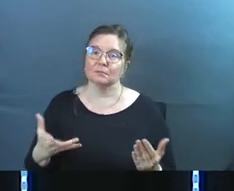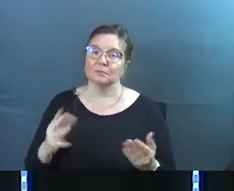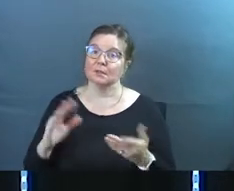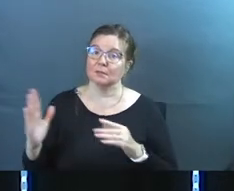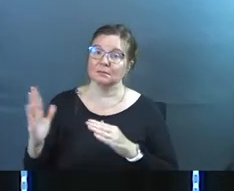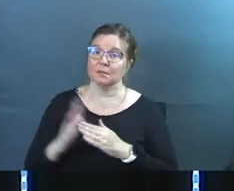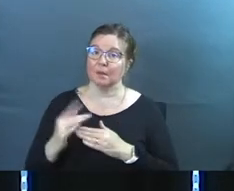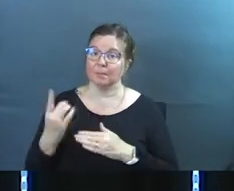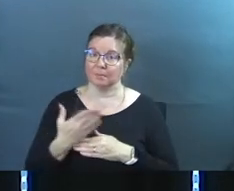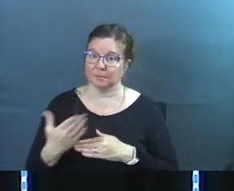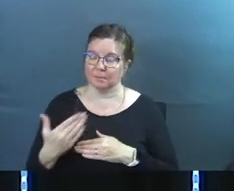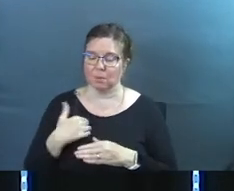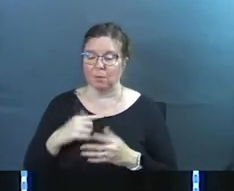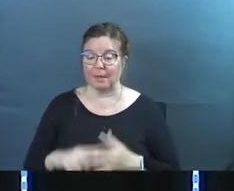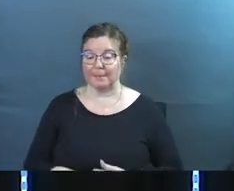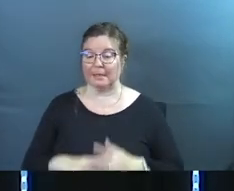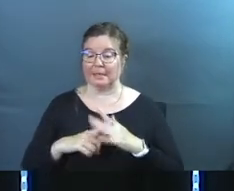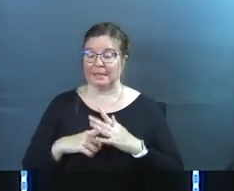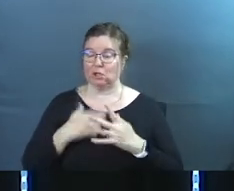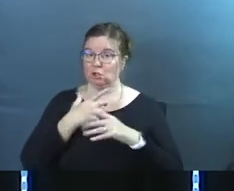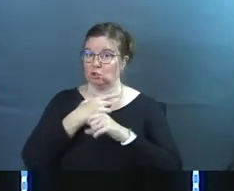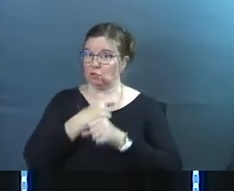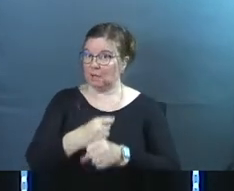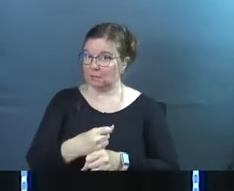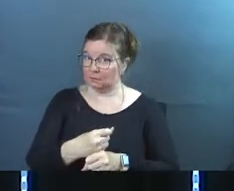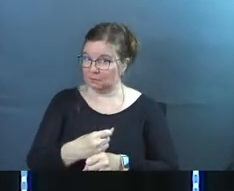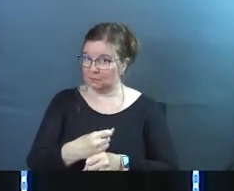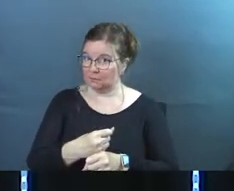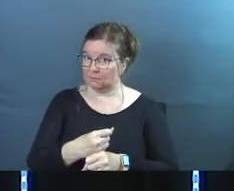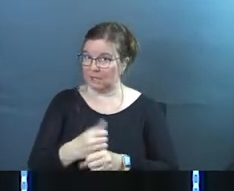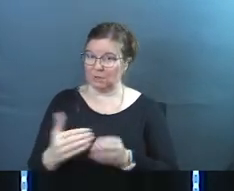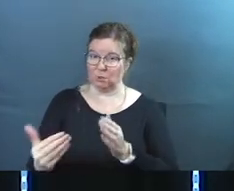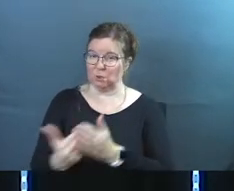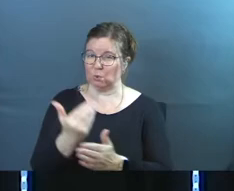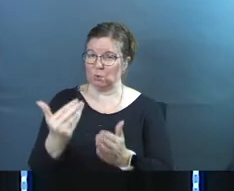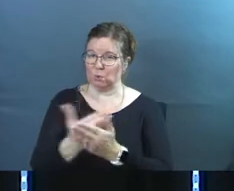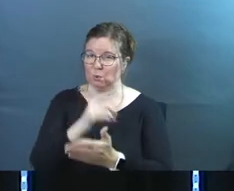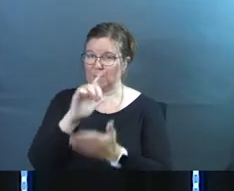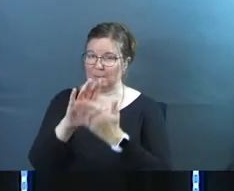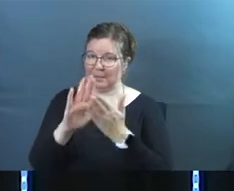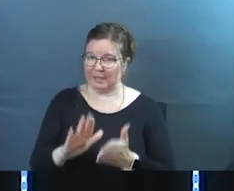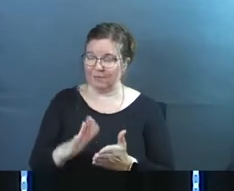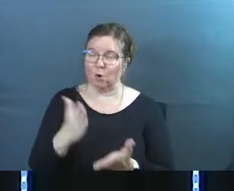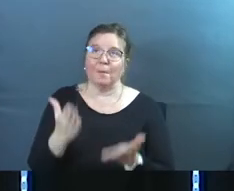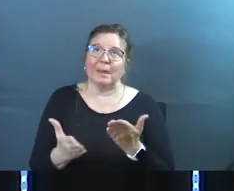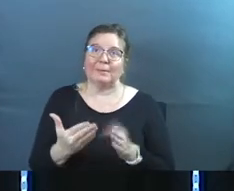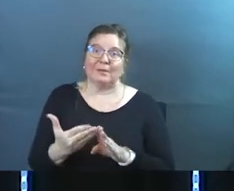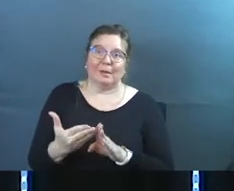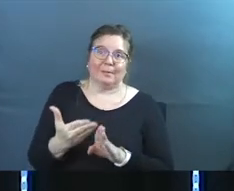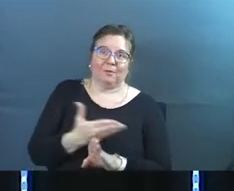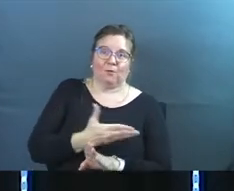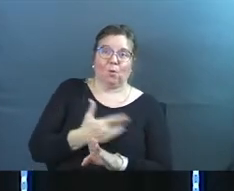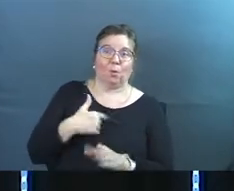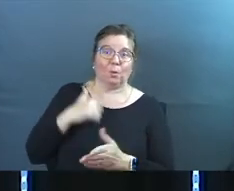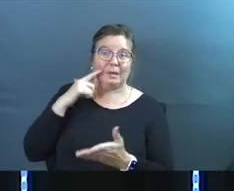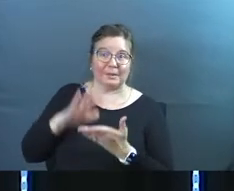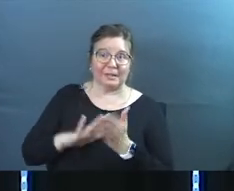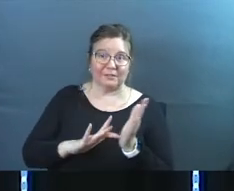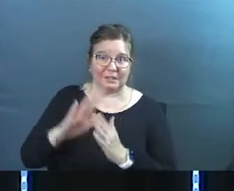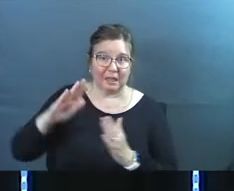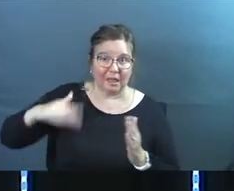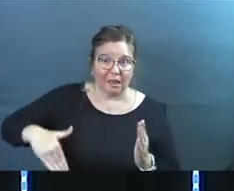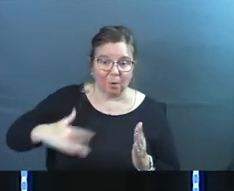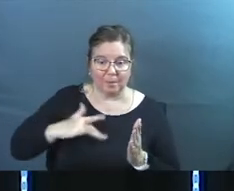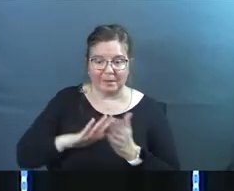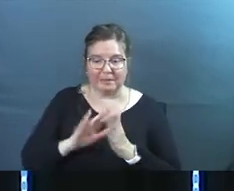Number one, the way that we begin trusting as a brand new believer or maybe even before we believe in Jesus